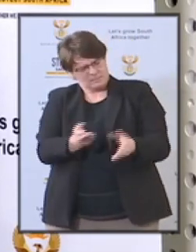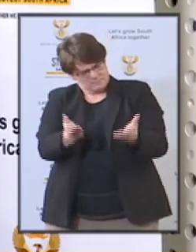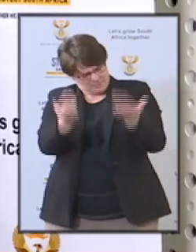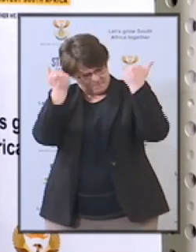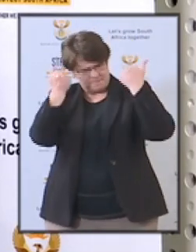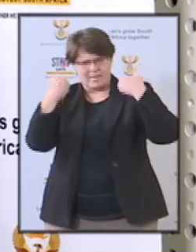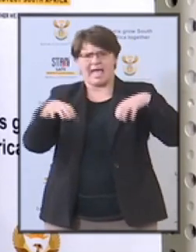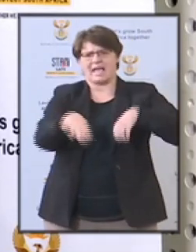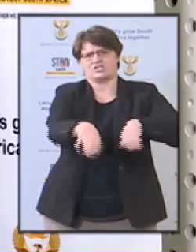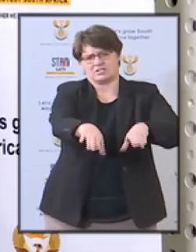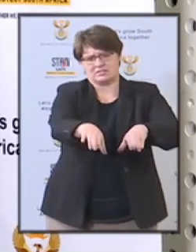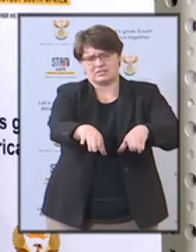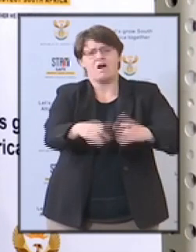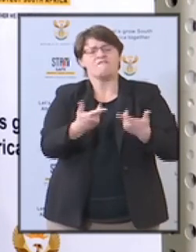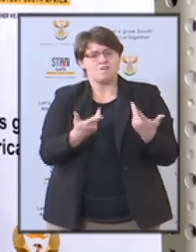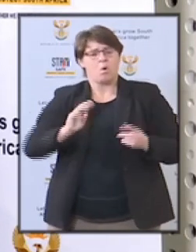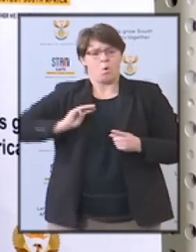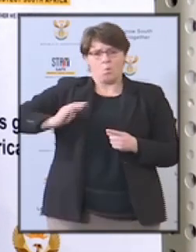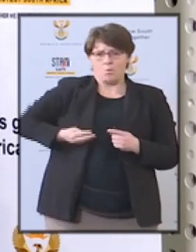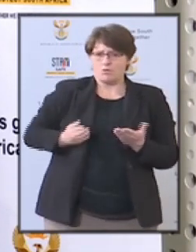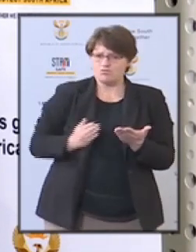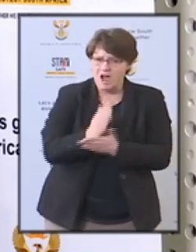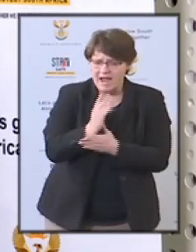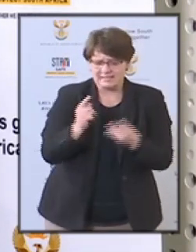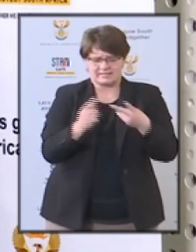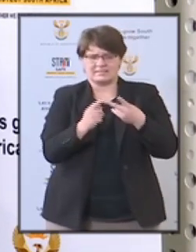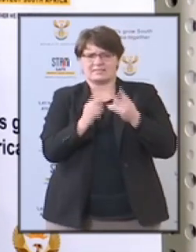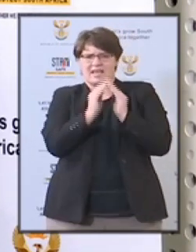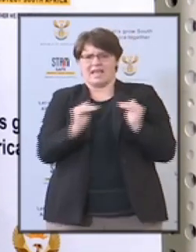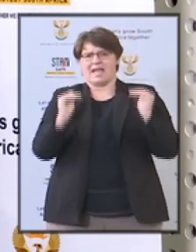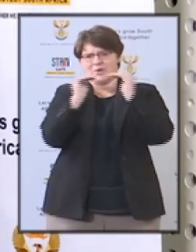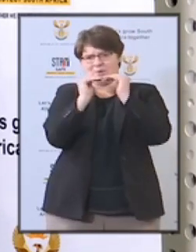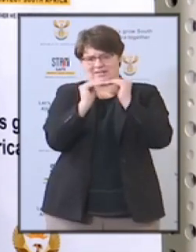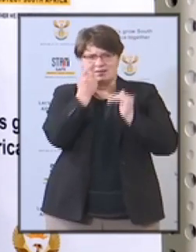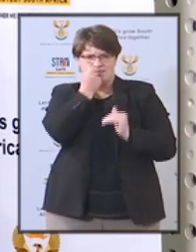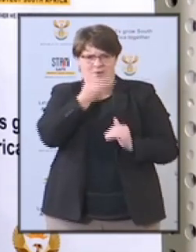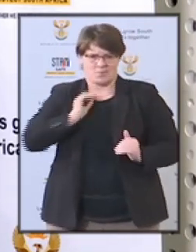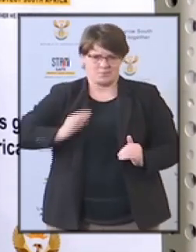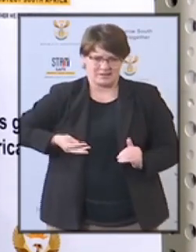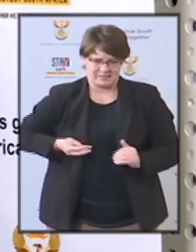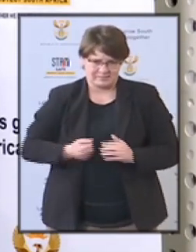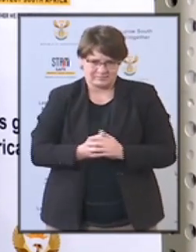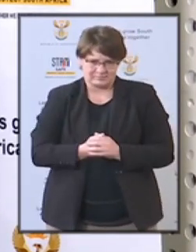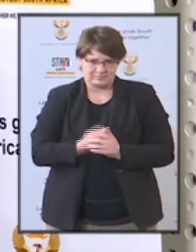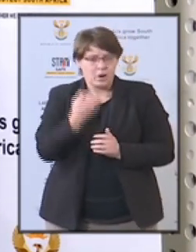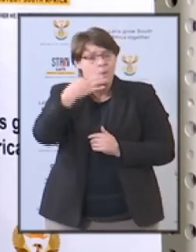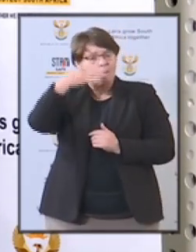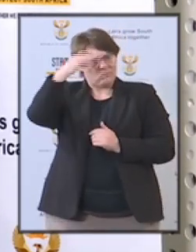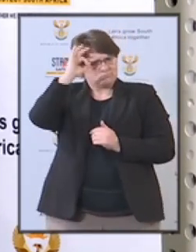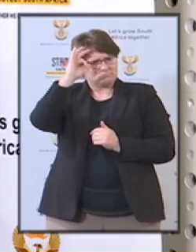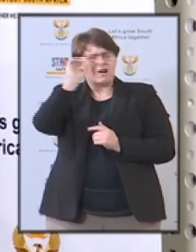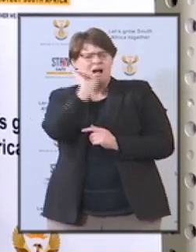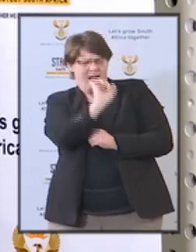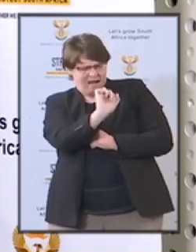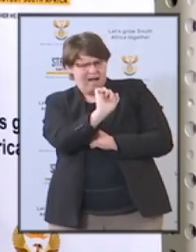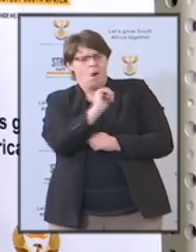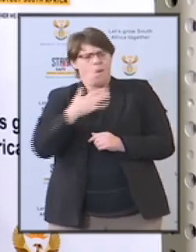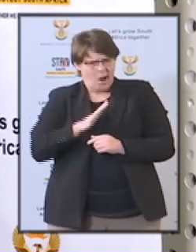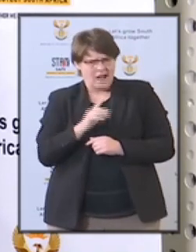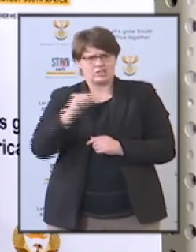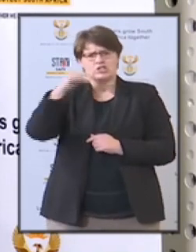women's rights and gender equality. Government is committed to the fight to eradicate gender-based violence